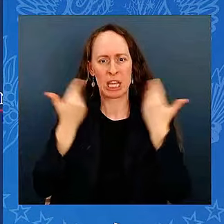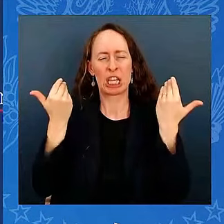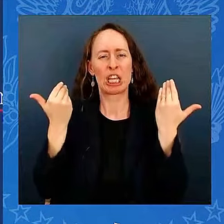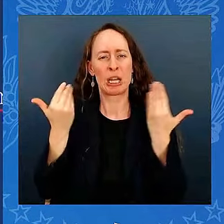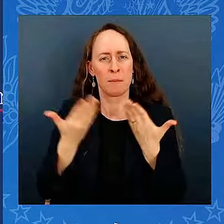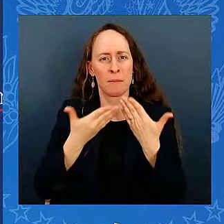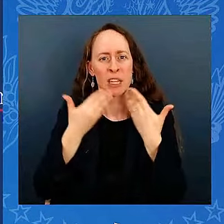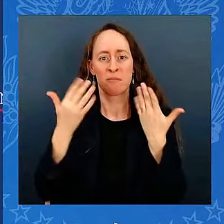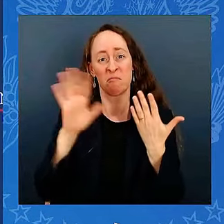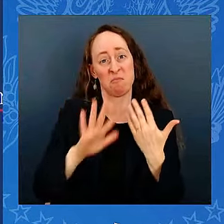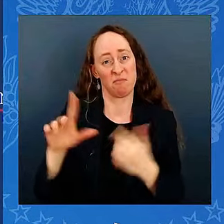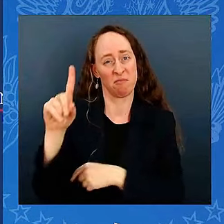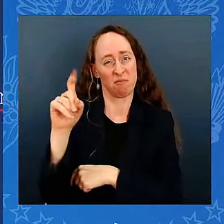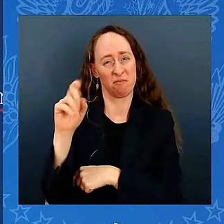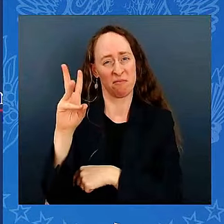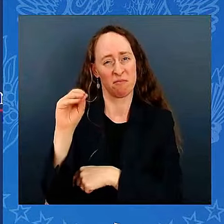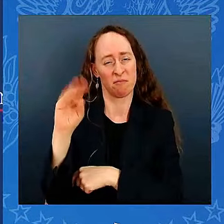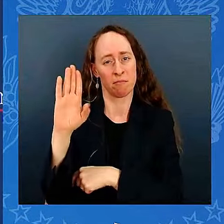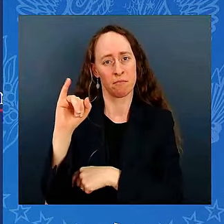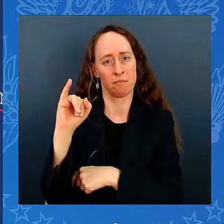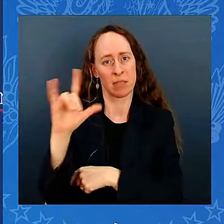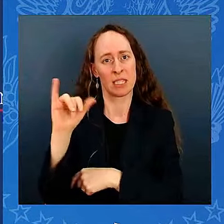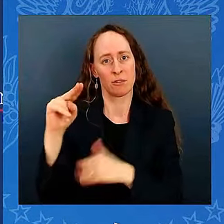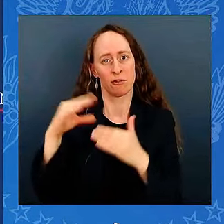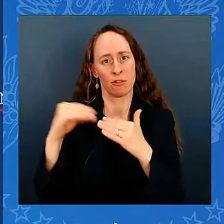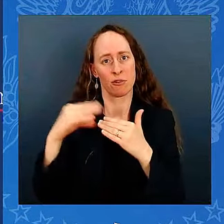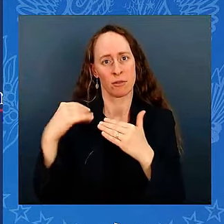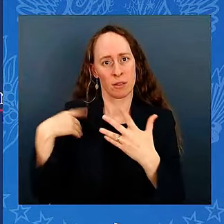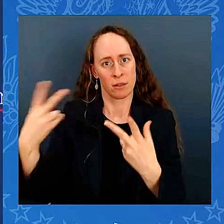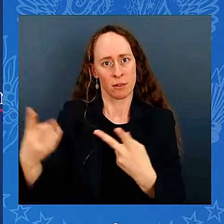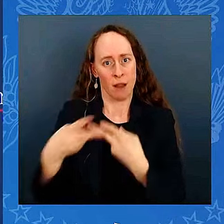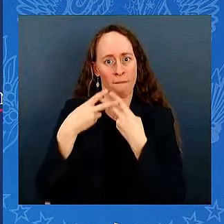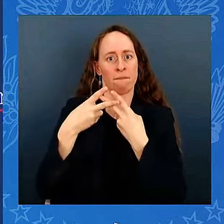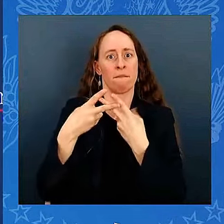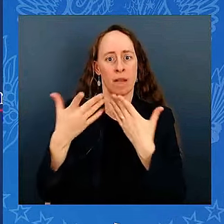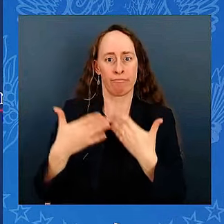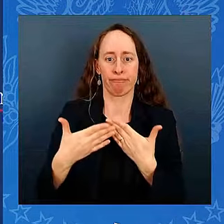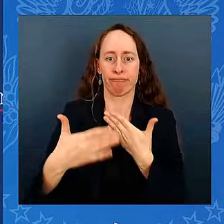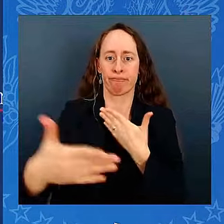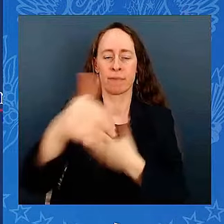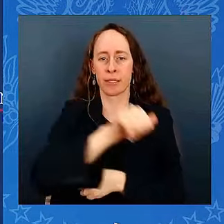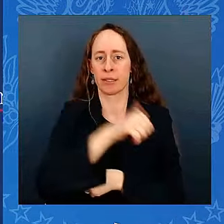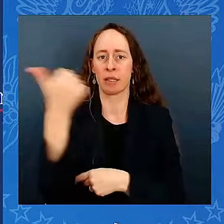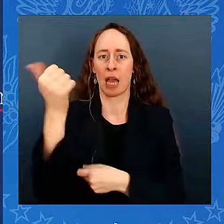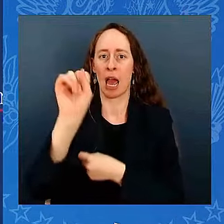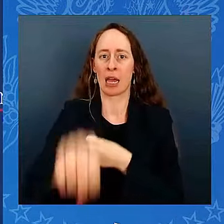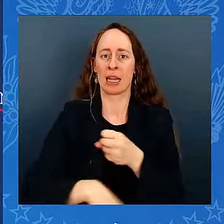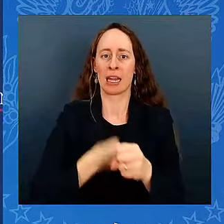over the next decade, because Medicare won't have to pay — spend that money.